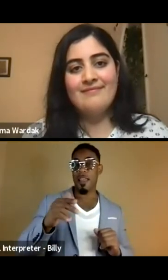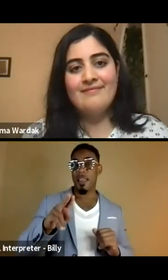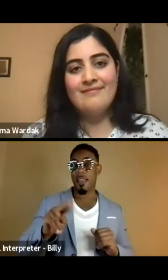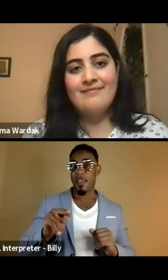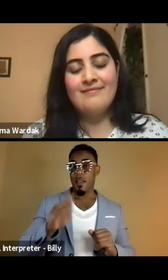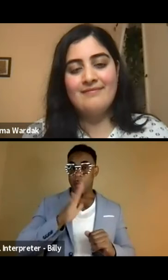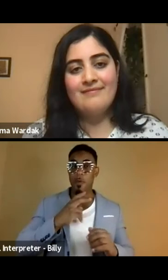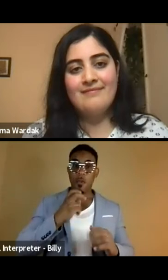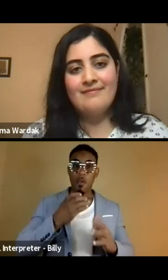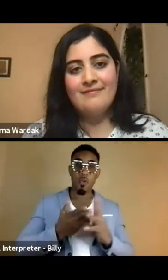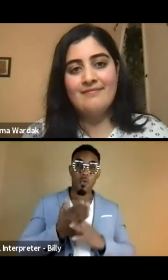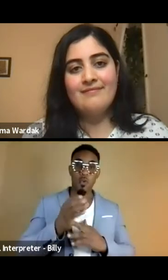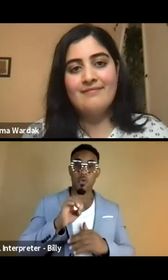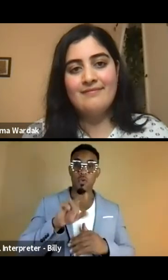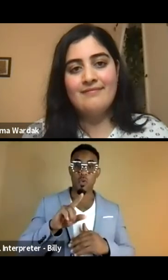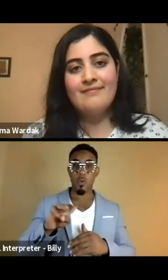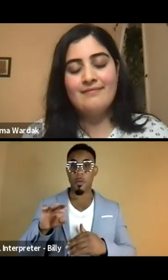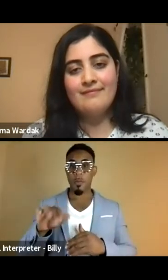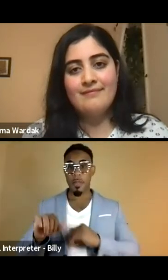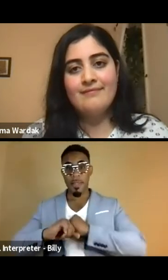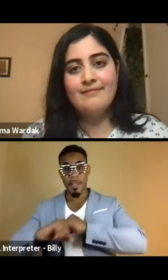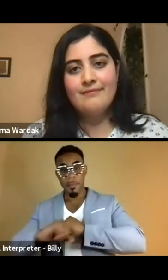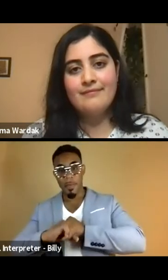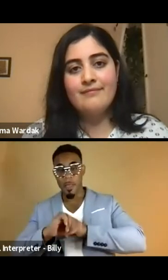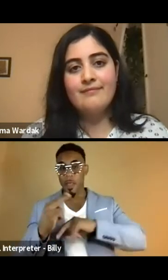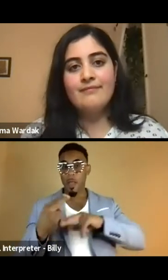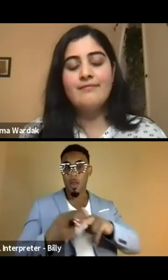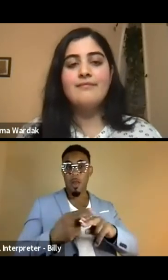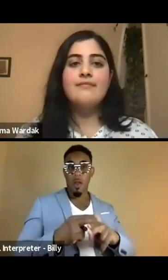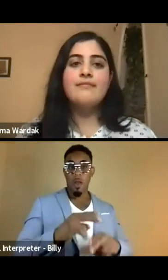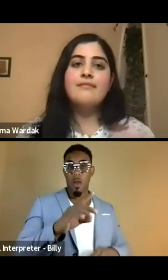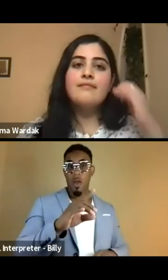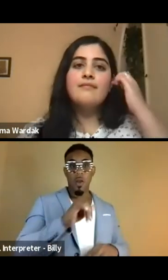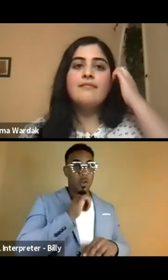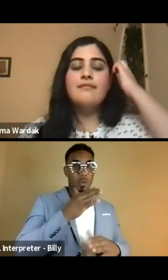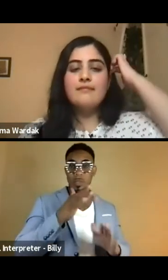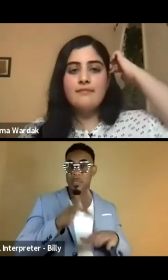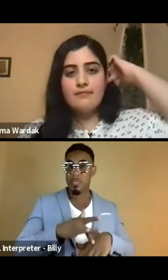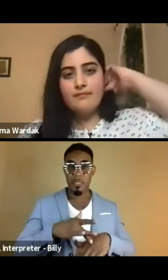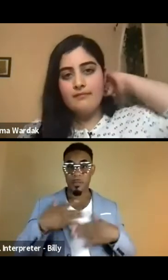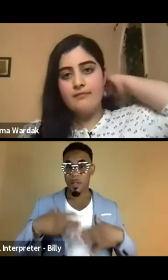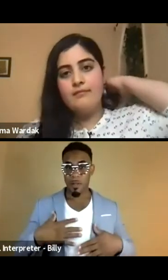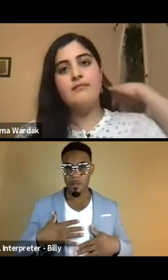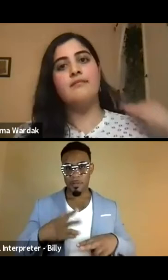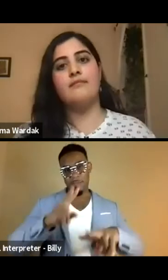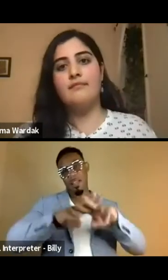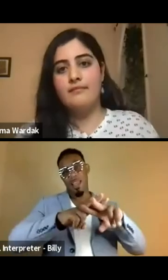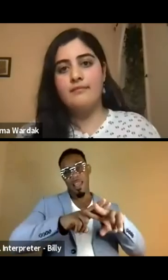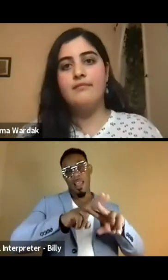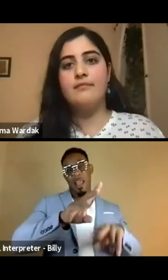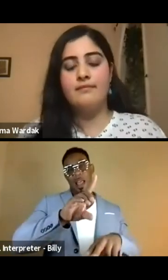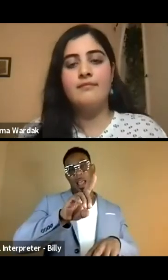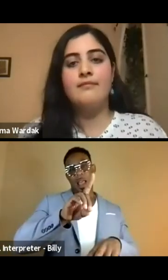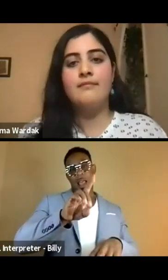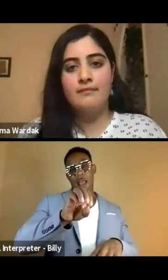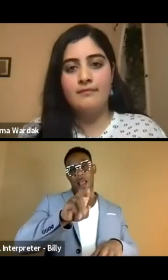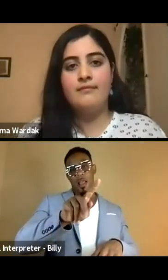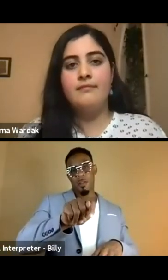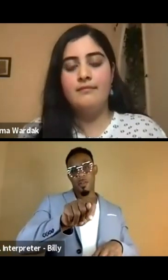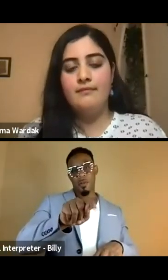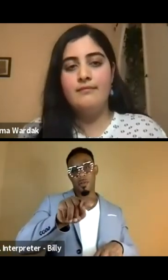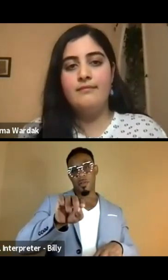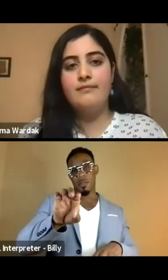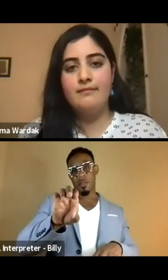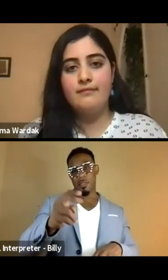through a social media campaign, um, called don't touch my clothes, hashtag don't touch my clothes. And basically Afghan